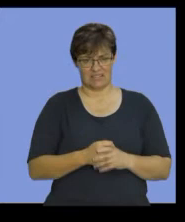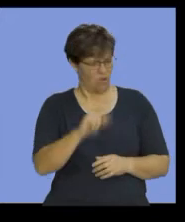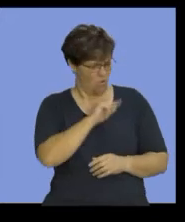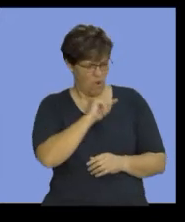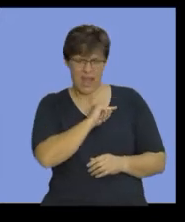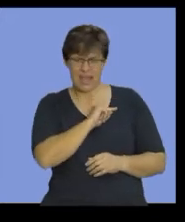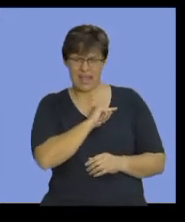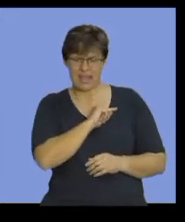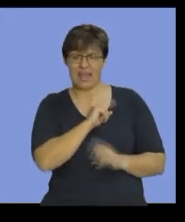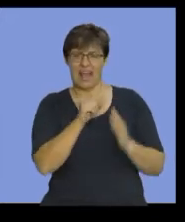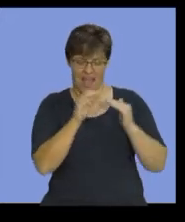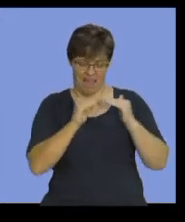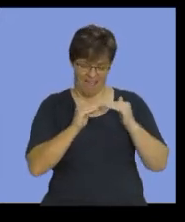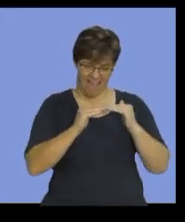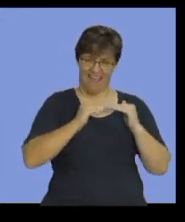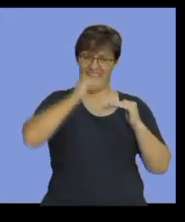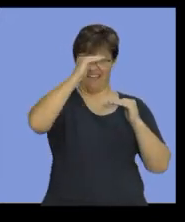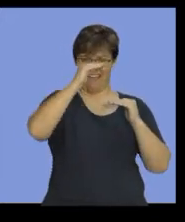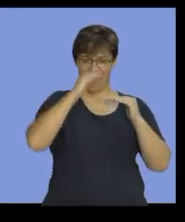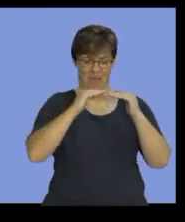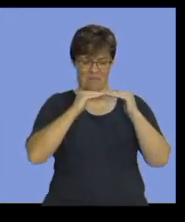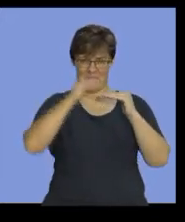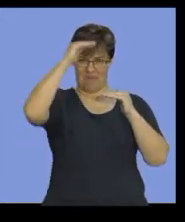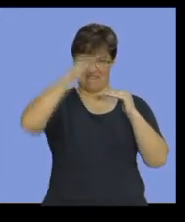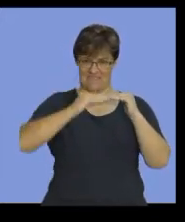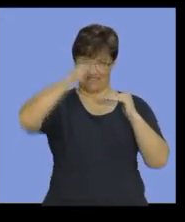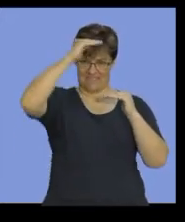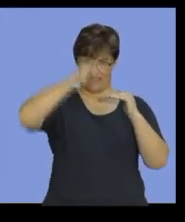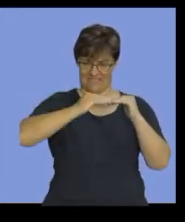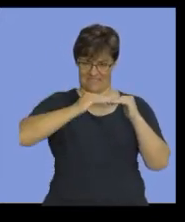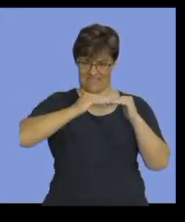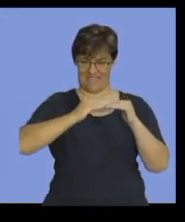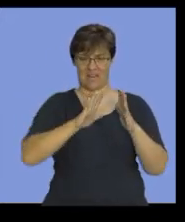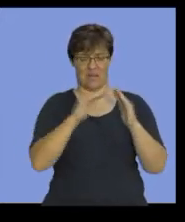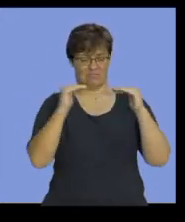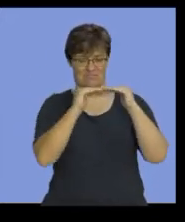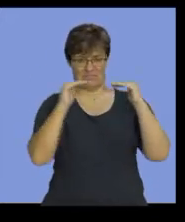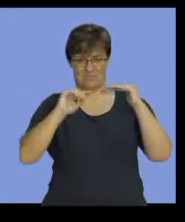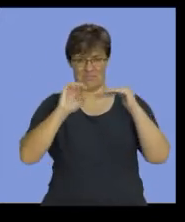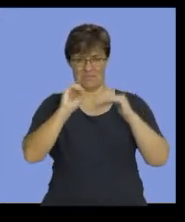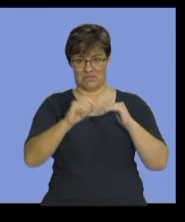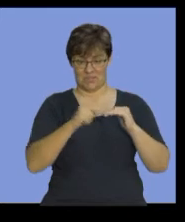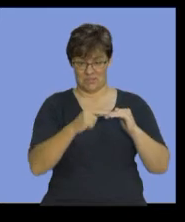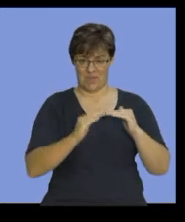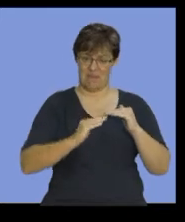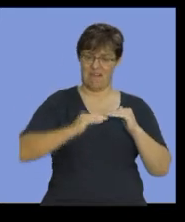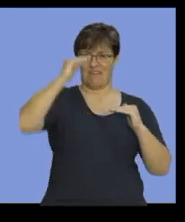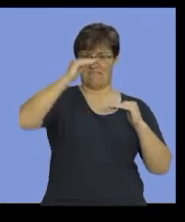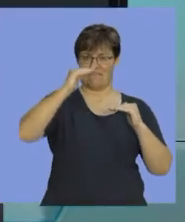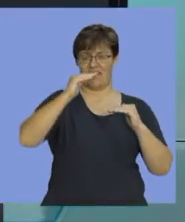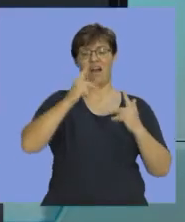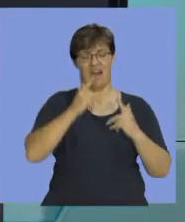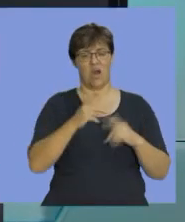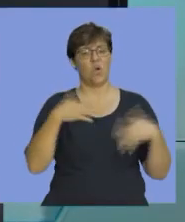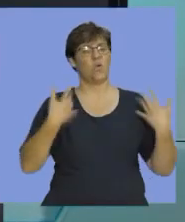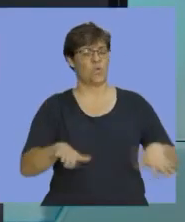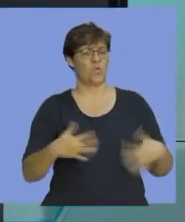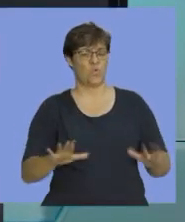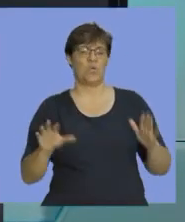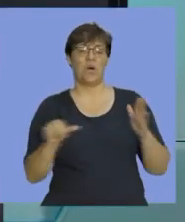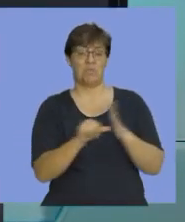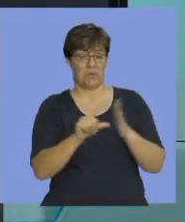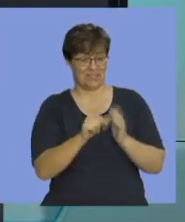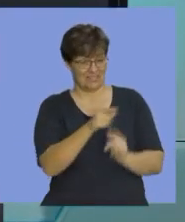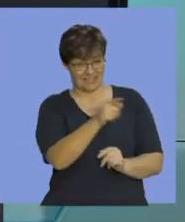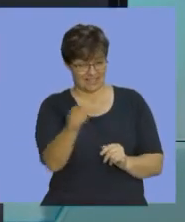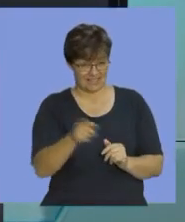Because they are manufacturing above the break even point. So, very, very important accounting